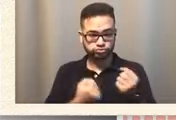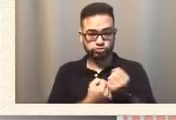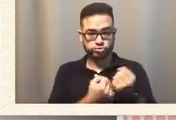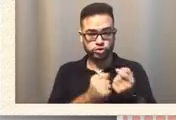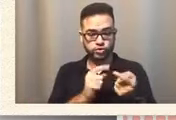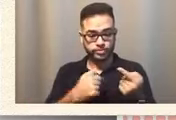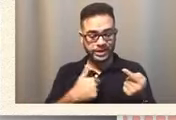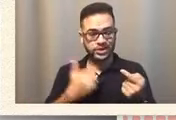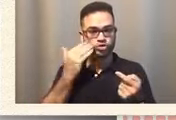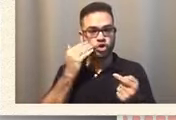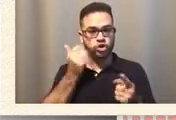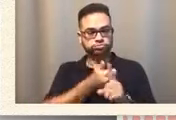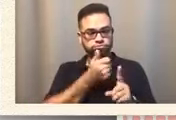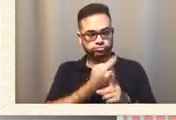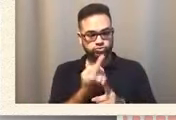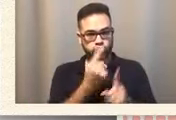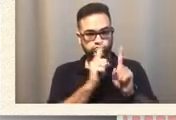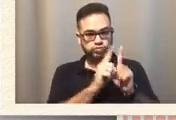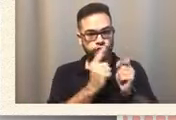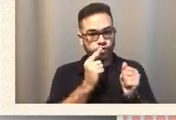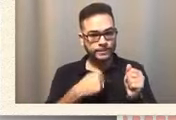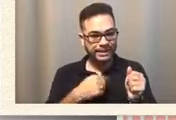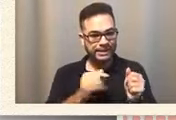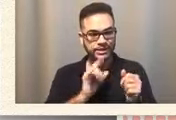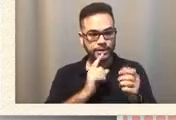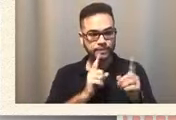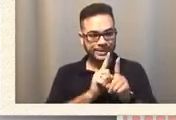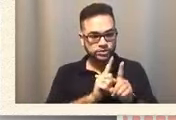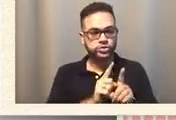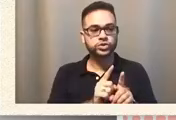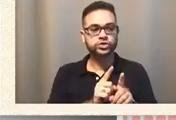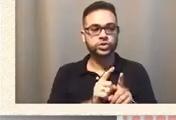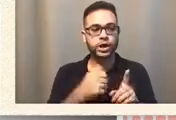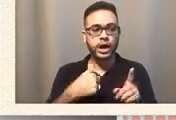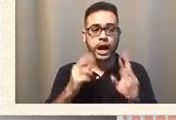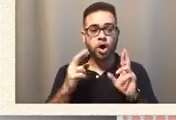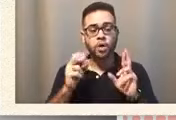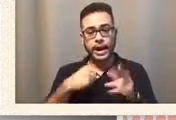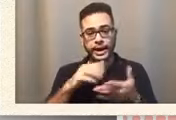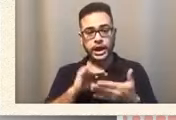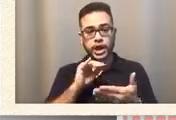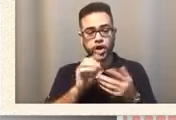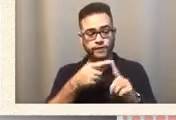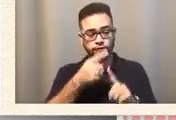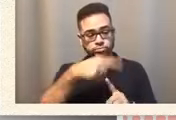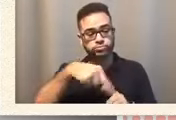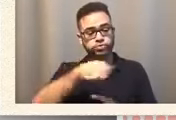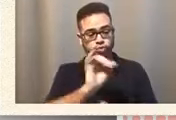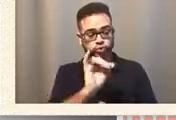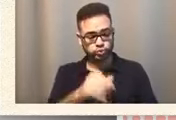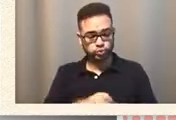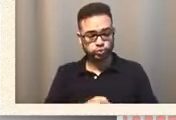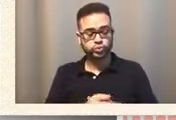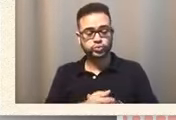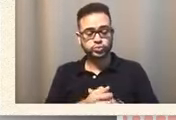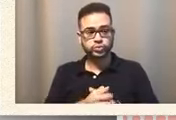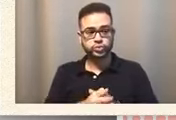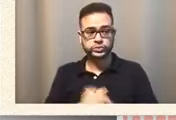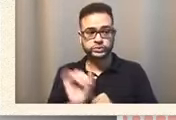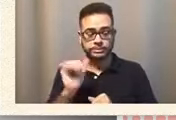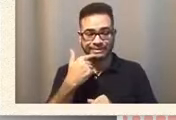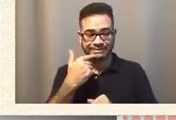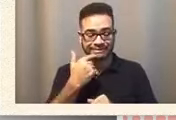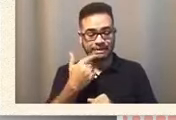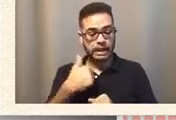mentor in every way. So I hope I can learn stuff from you guys as well. And I, like I said, um, I'm here to